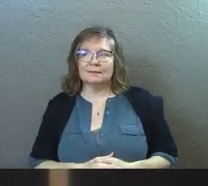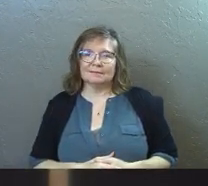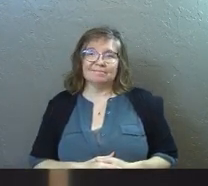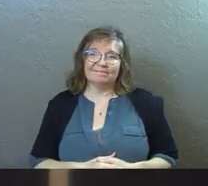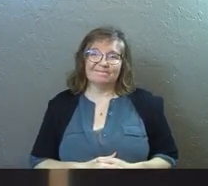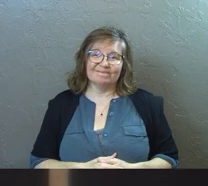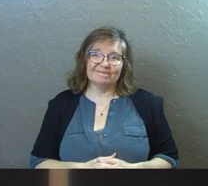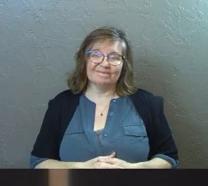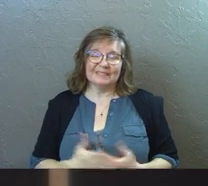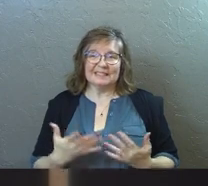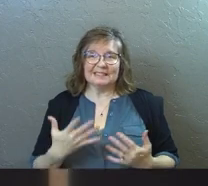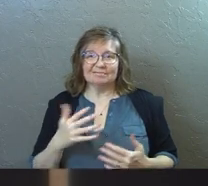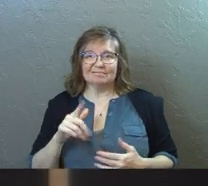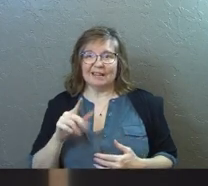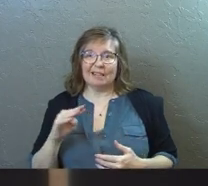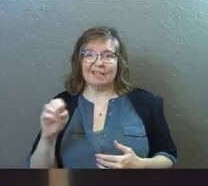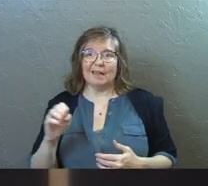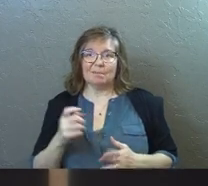a lame moment for mom and dad.